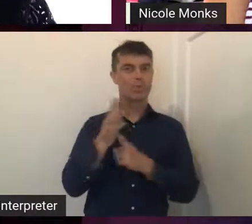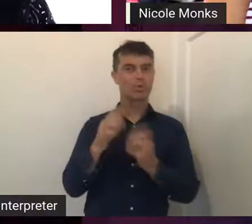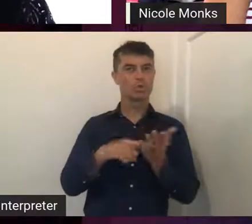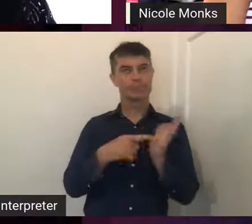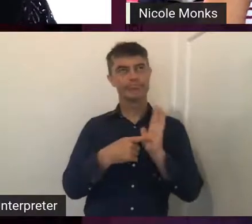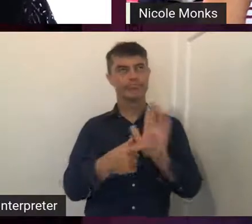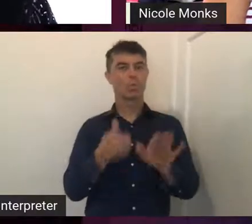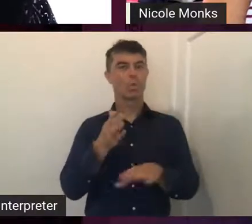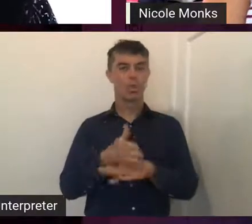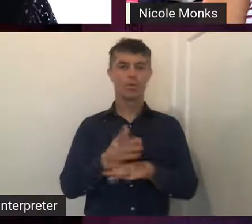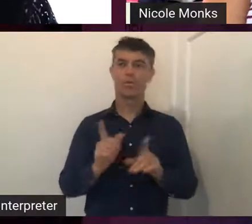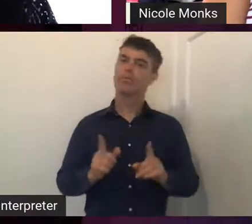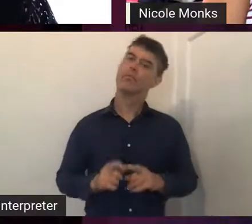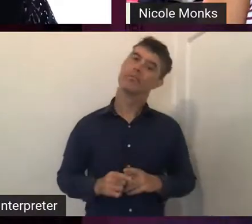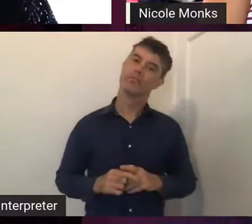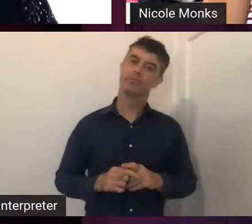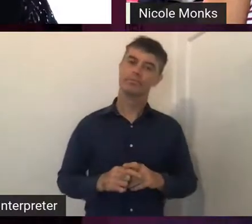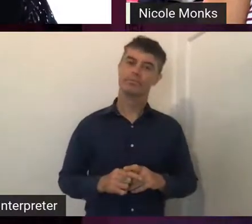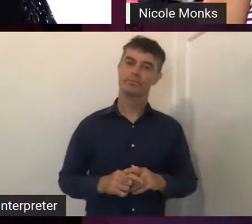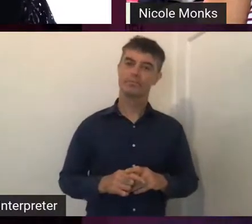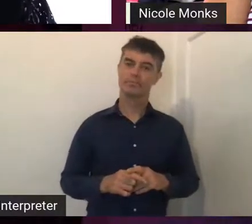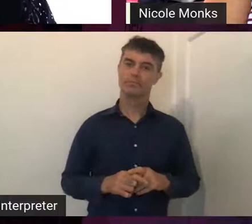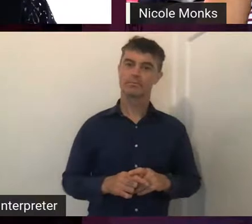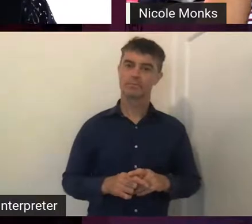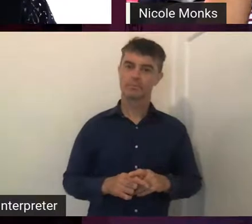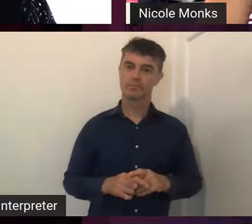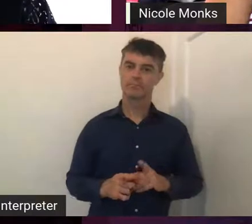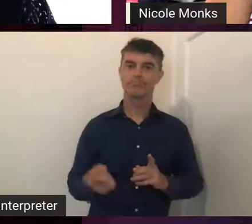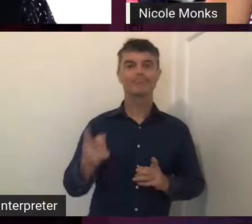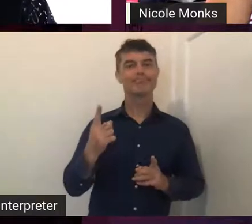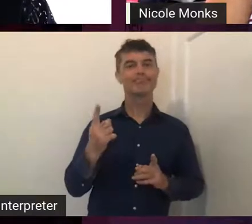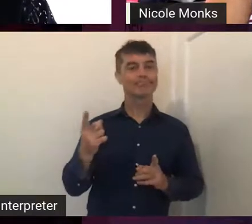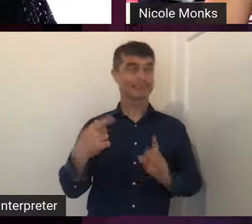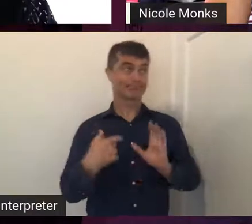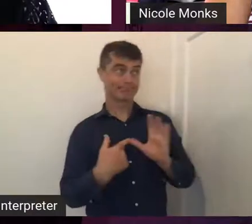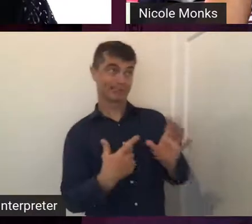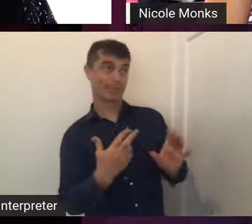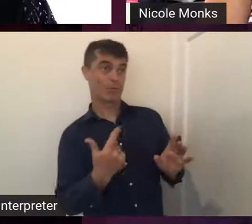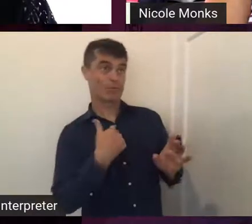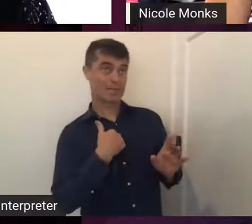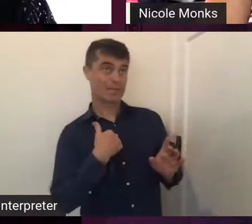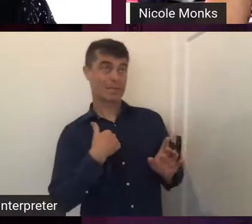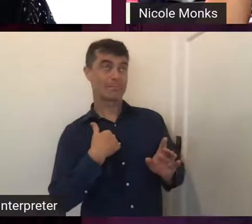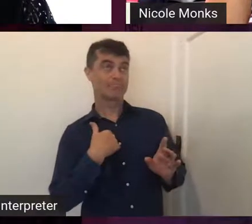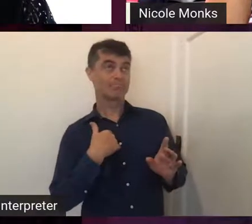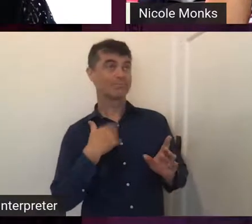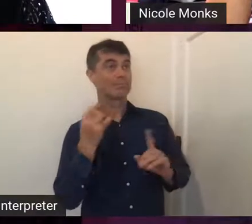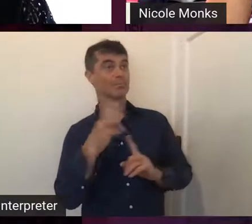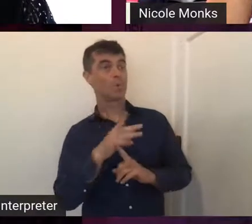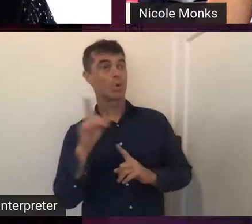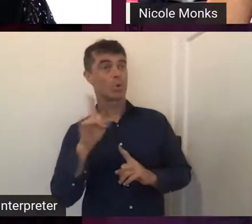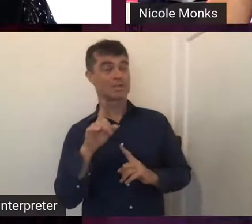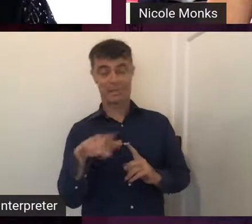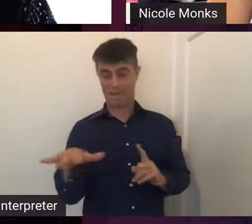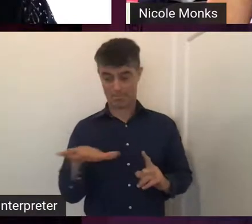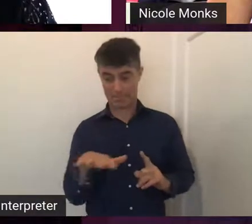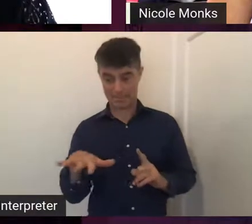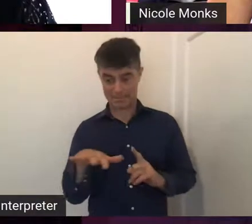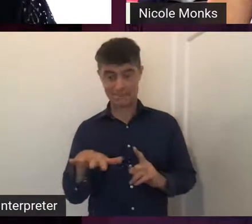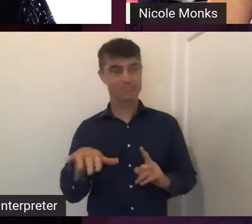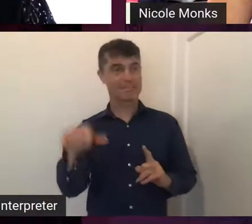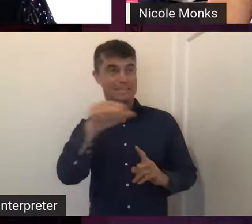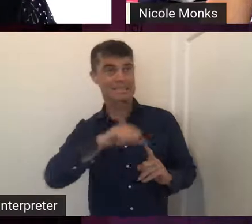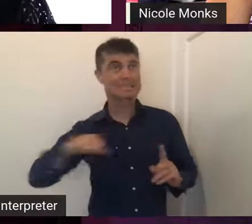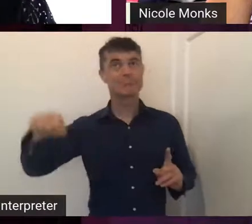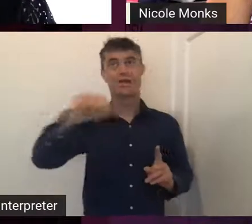Yeah, for me, I just think it's really important, like place and space and connecting with the earth in this way.